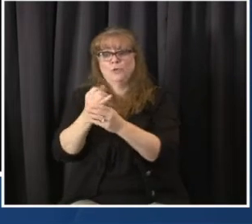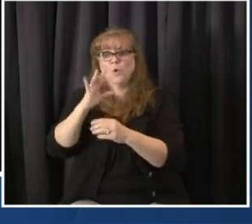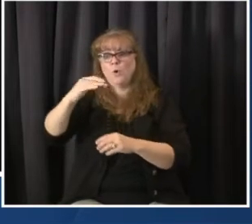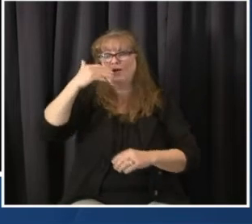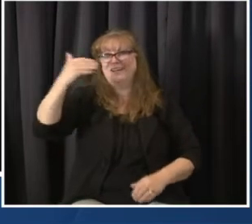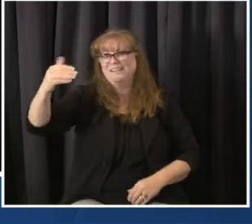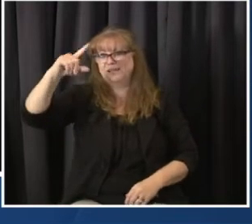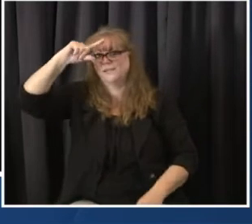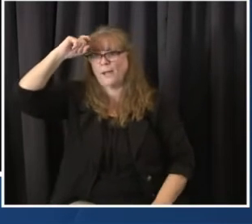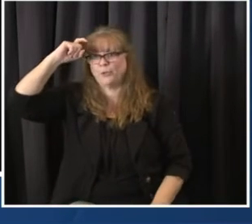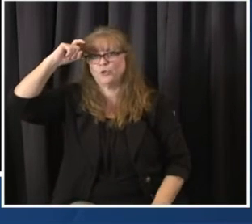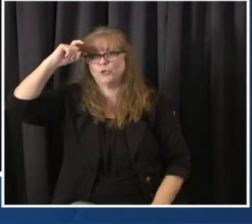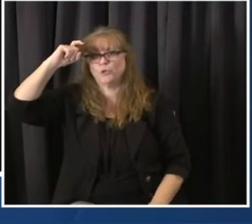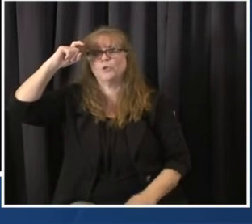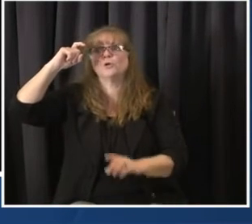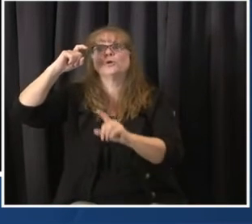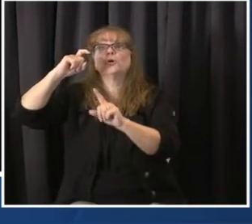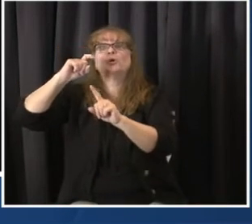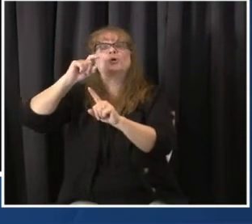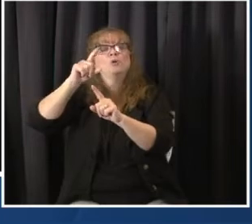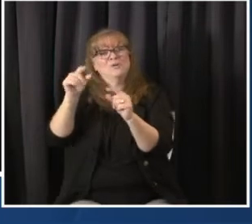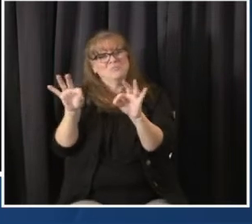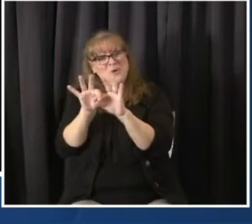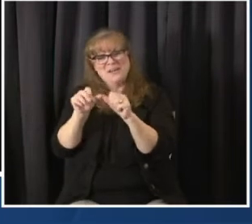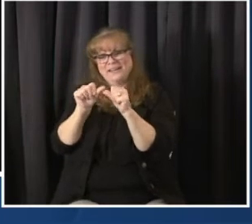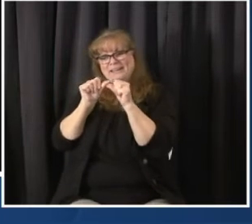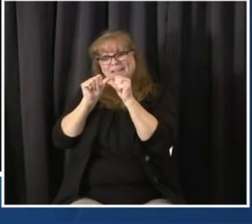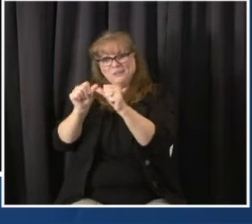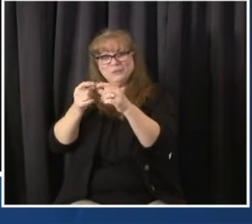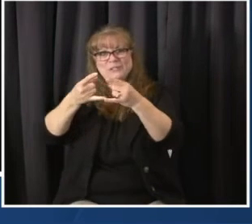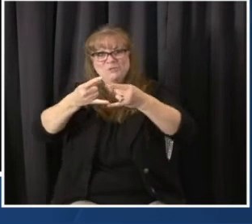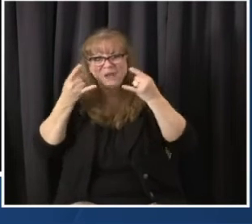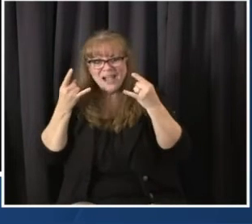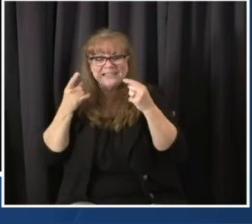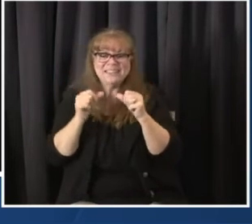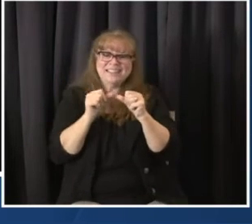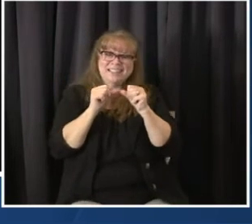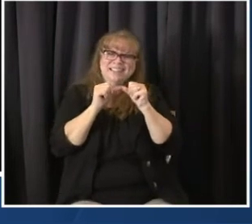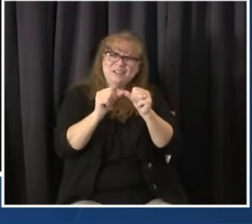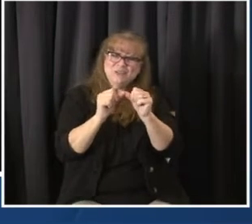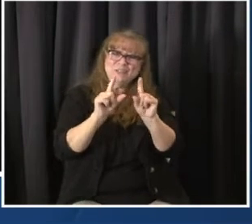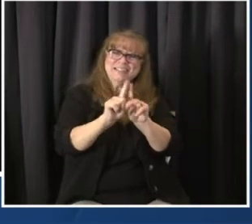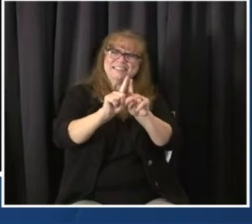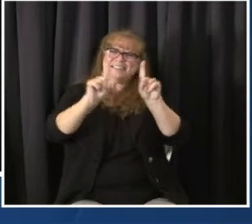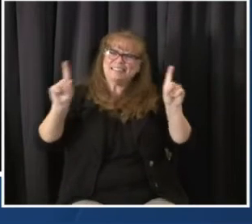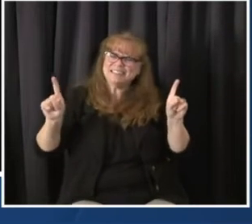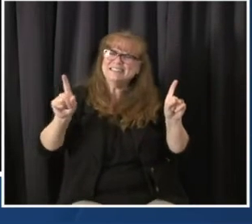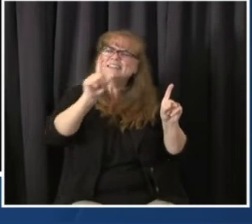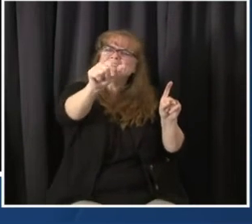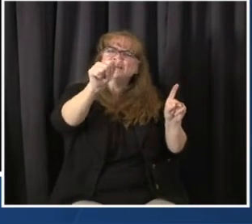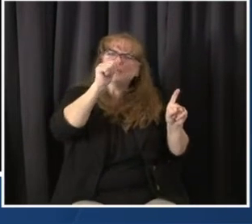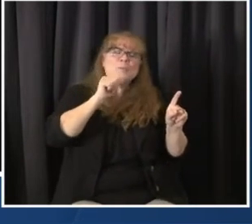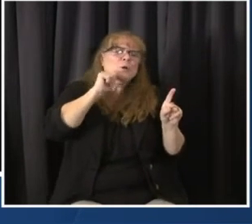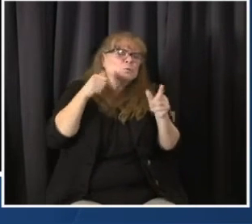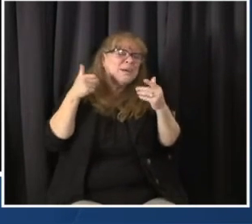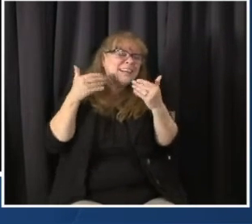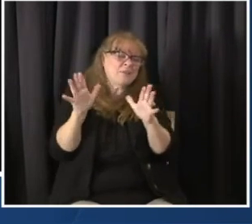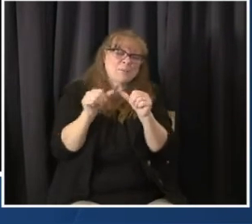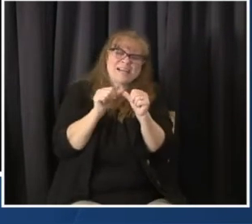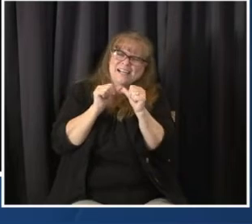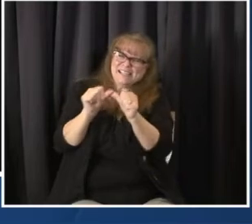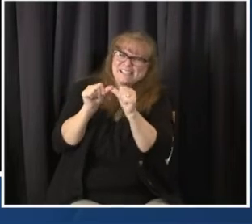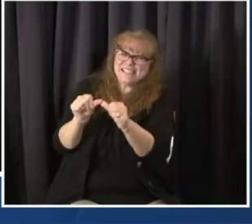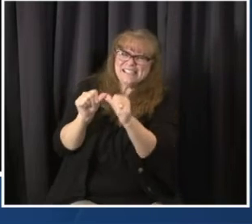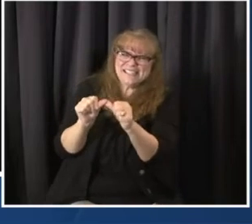is that social distancing, mask wearing really continue to be more important and have a greater impact on individual